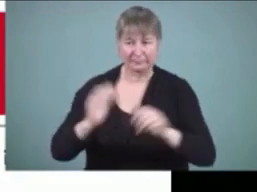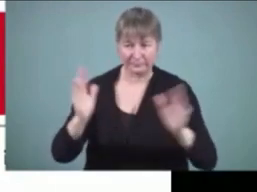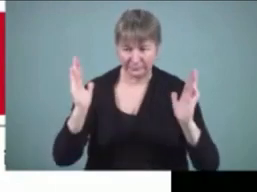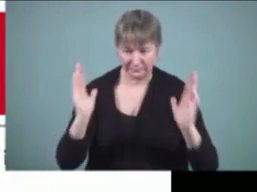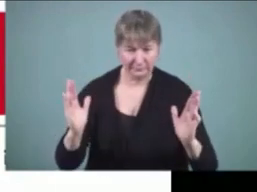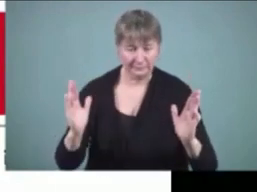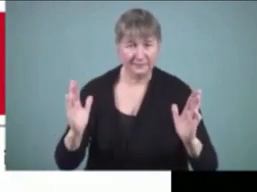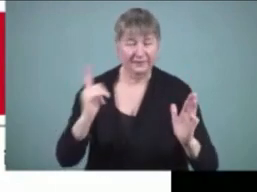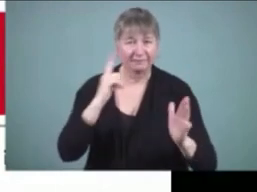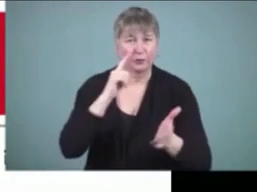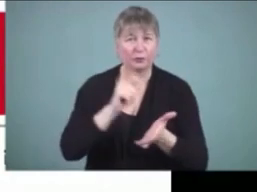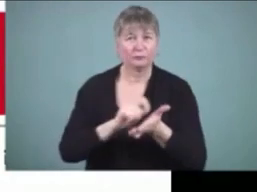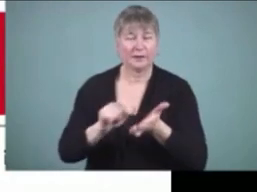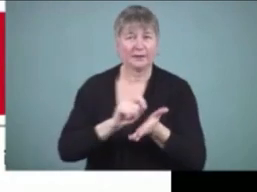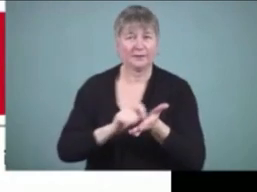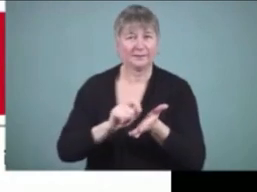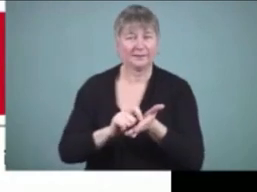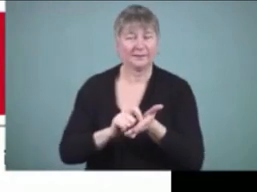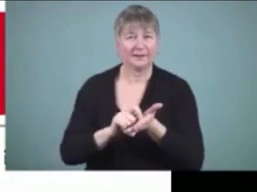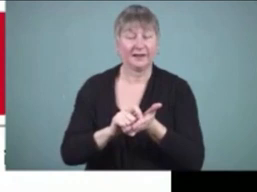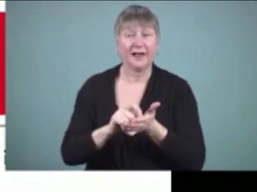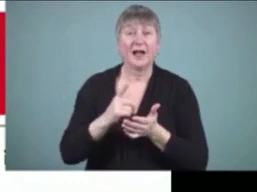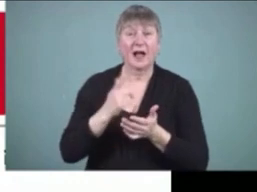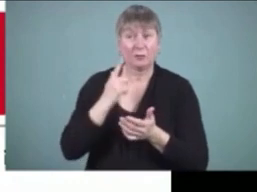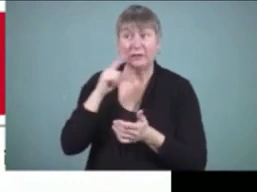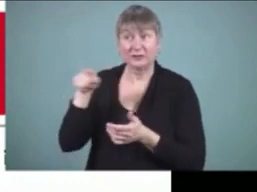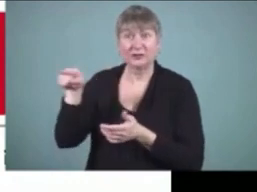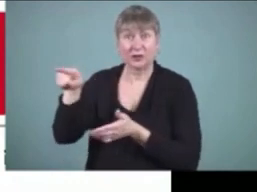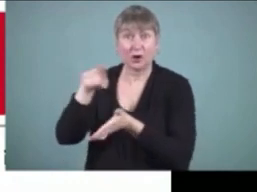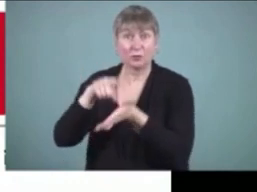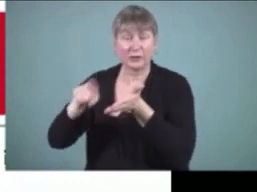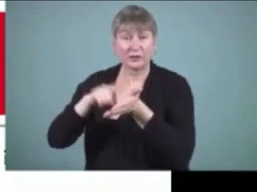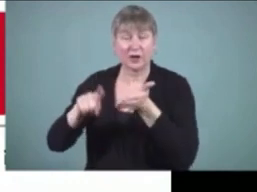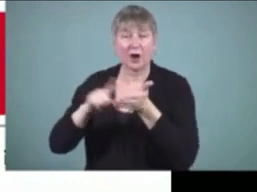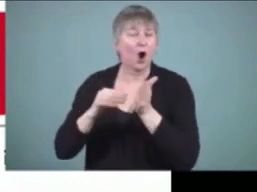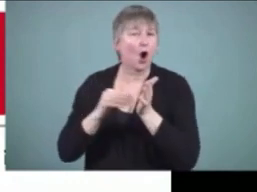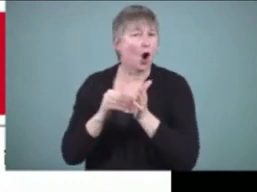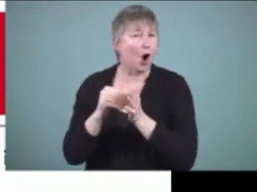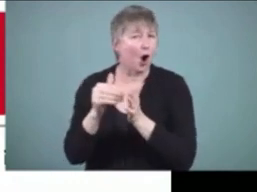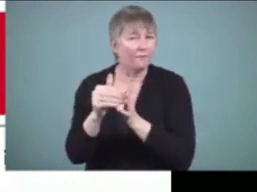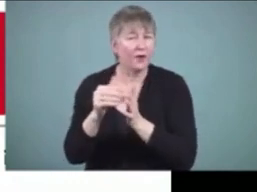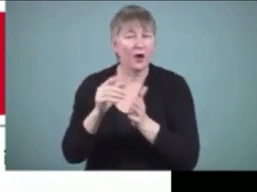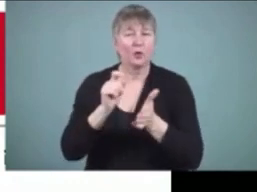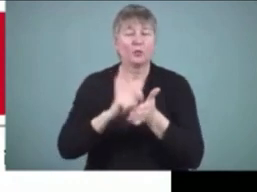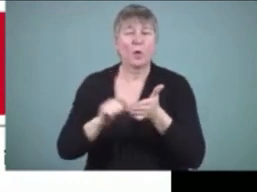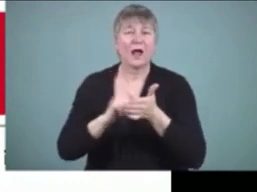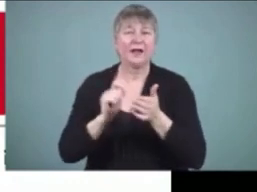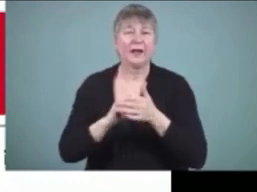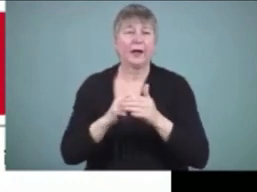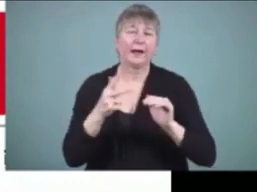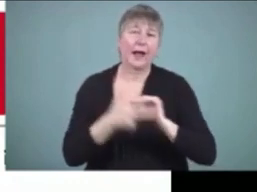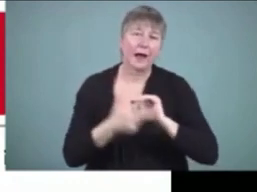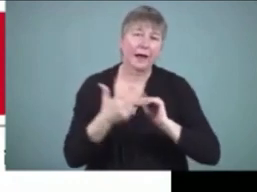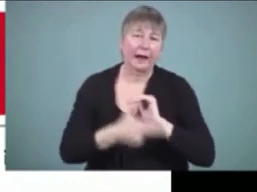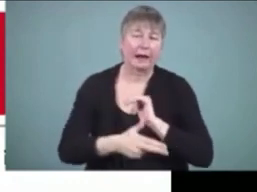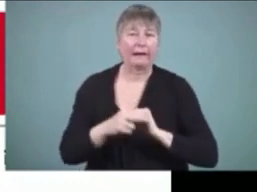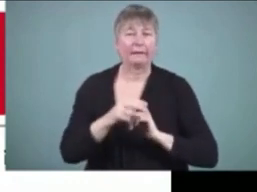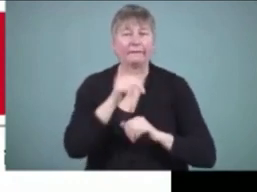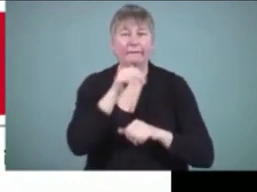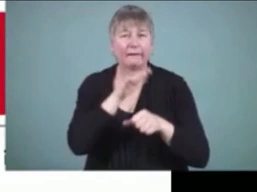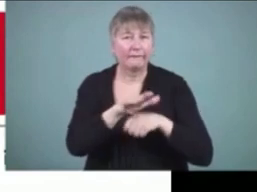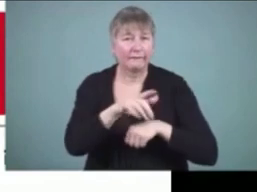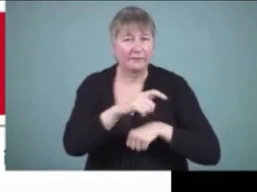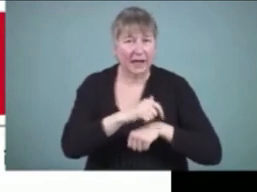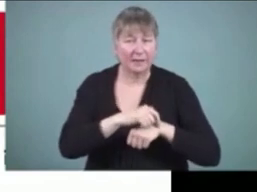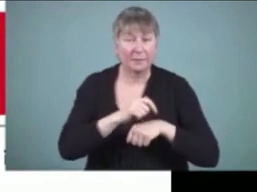program. As I mentioned before, research shows writing gets the short end of the literacy stick and often students spend